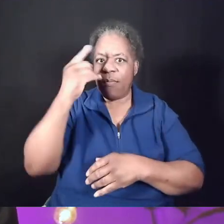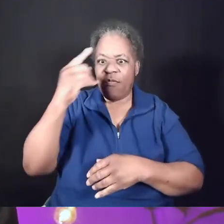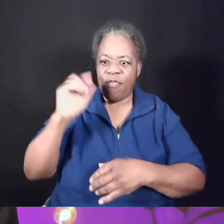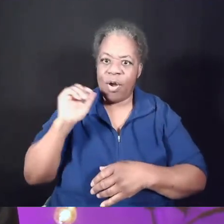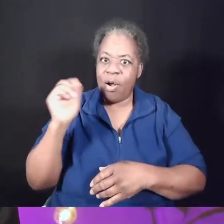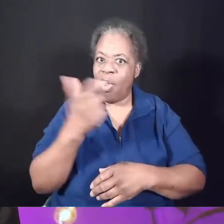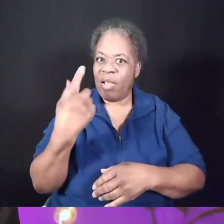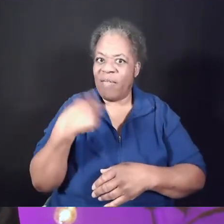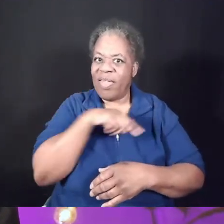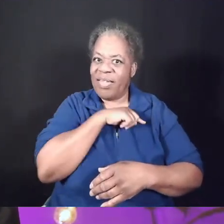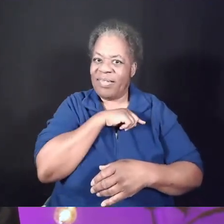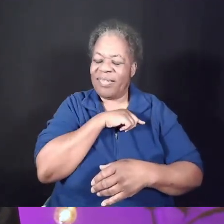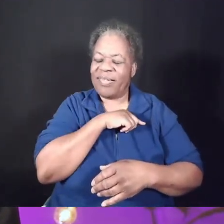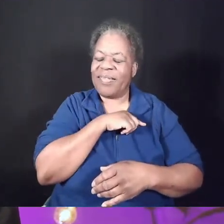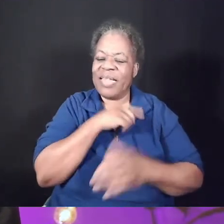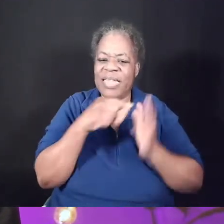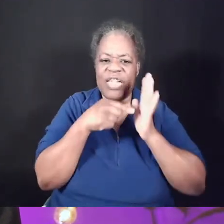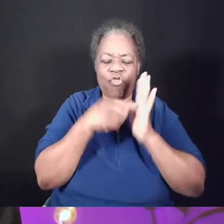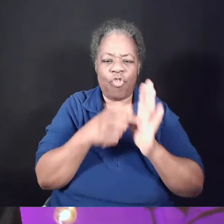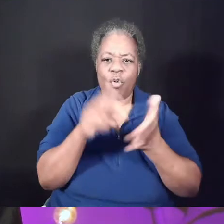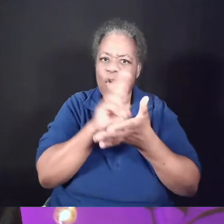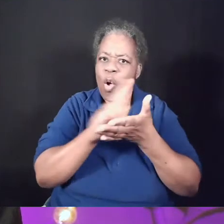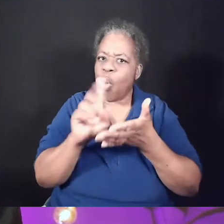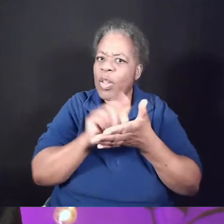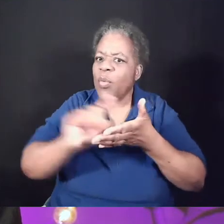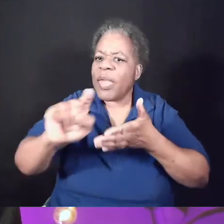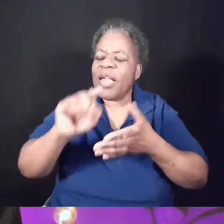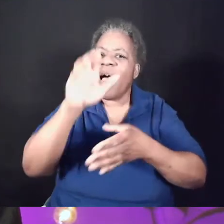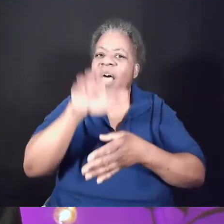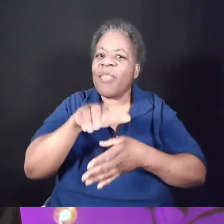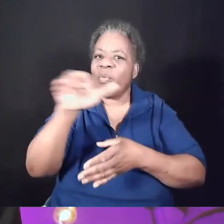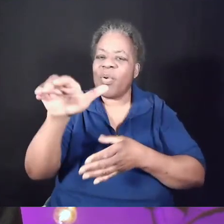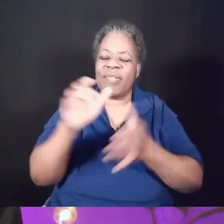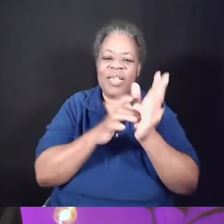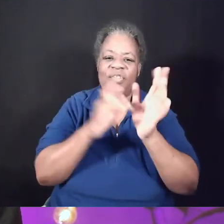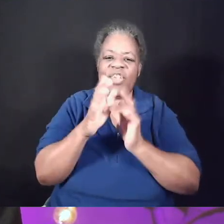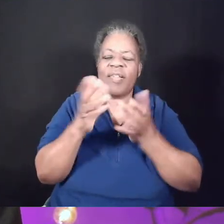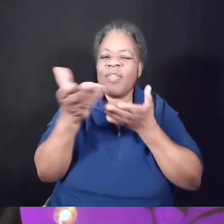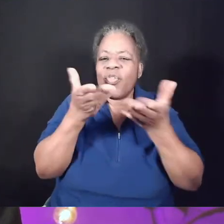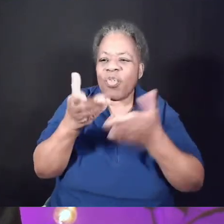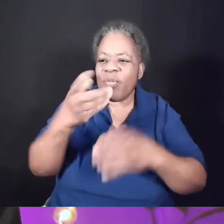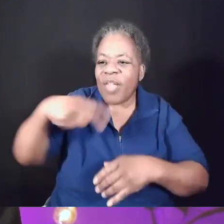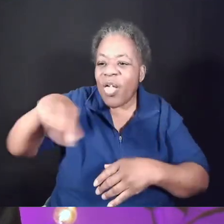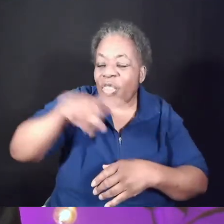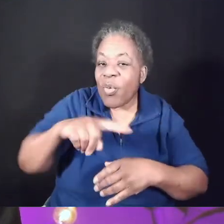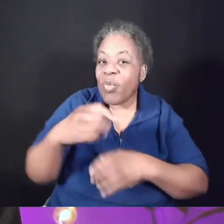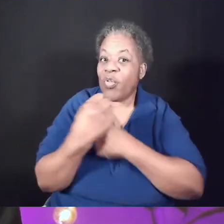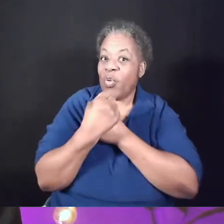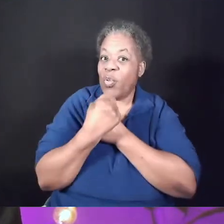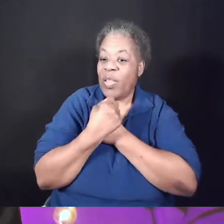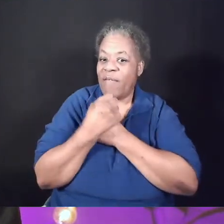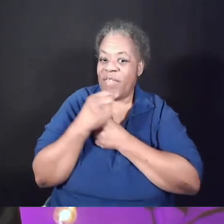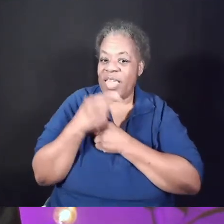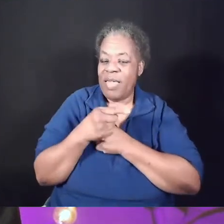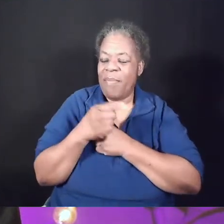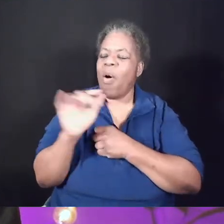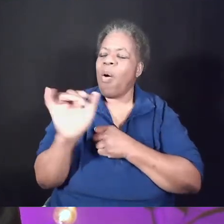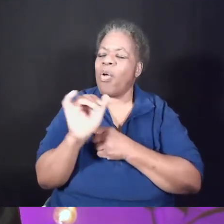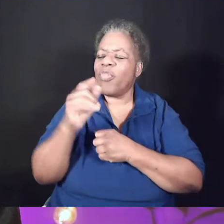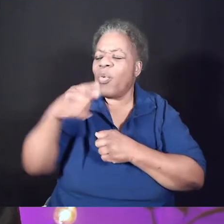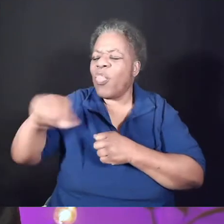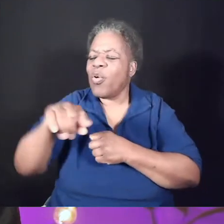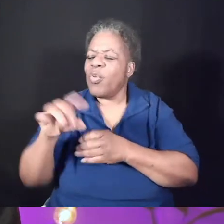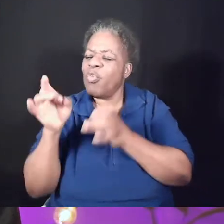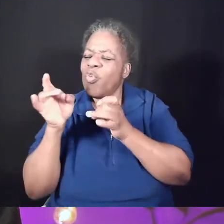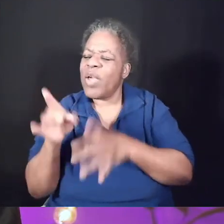cross. Jesus serves those who love him as well as those who hate him. And we shouldn't forget